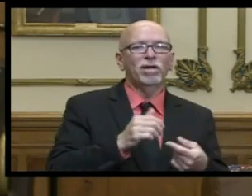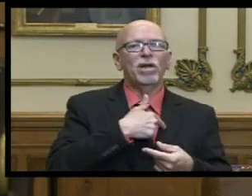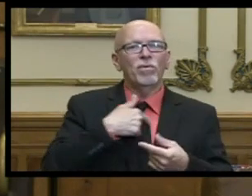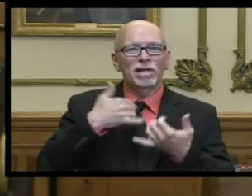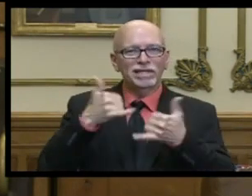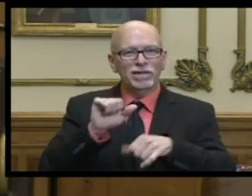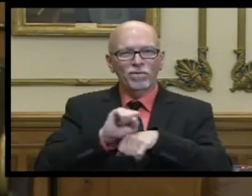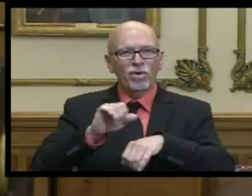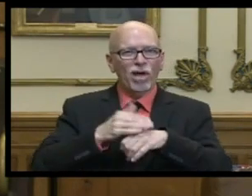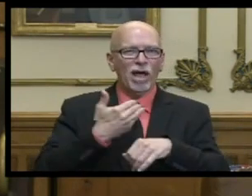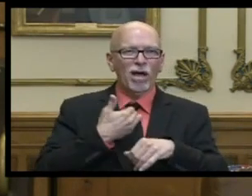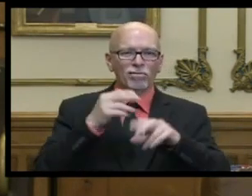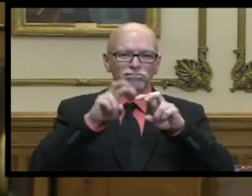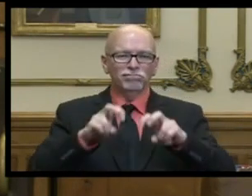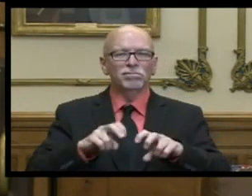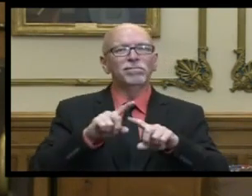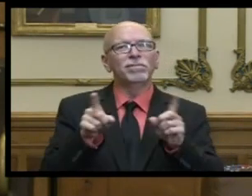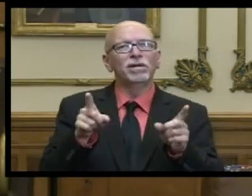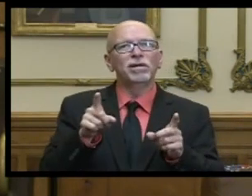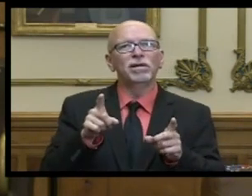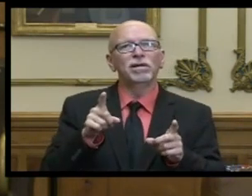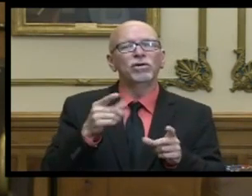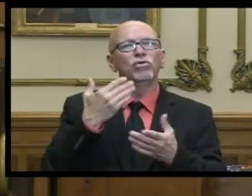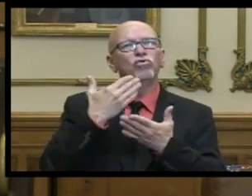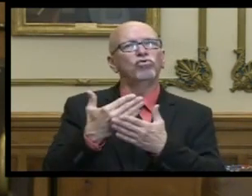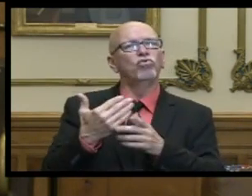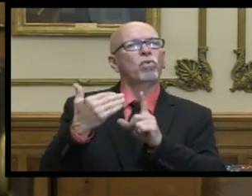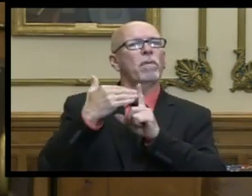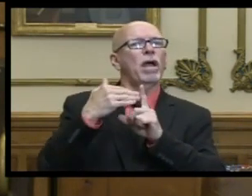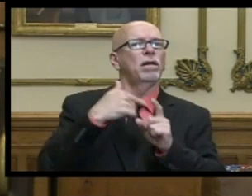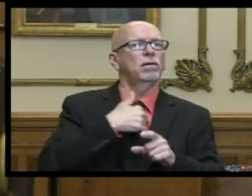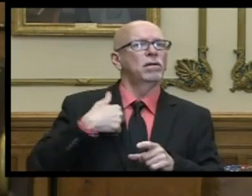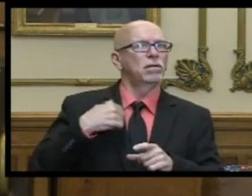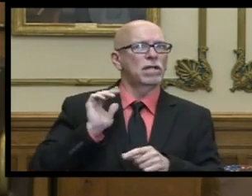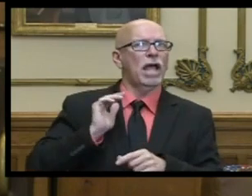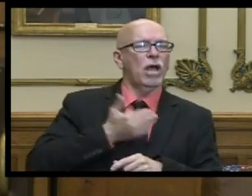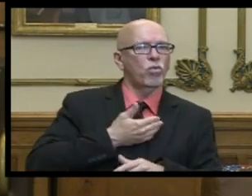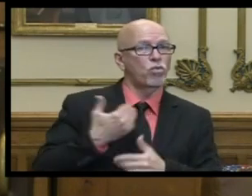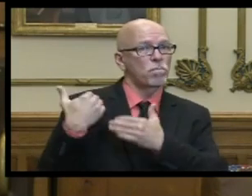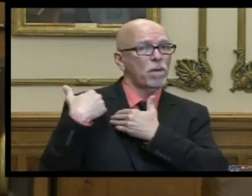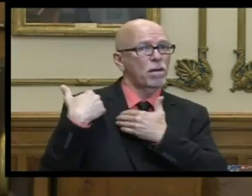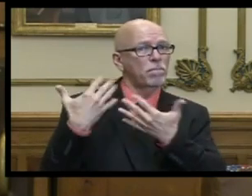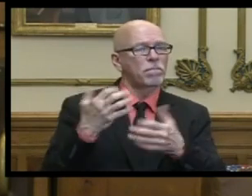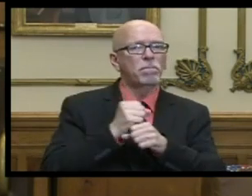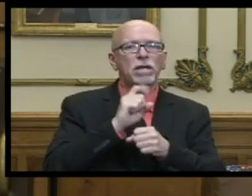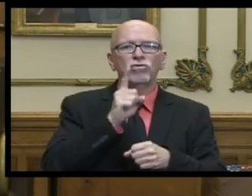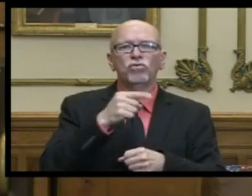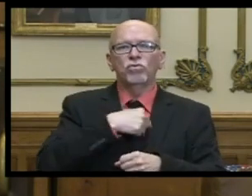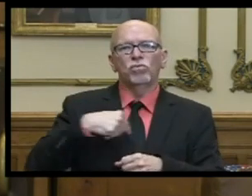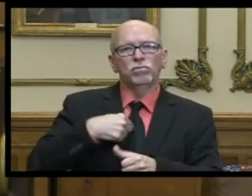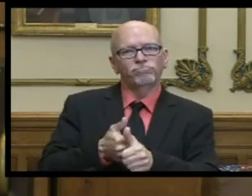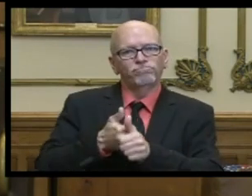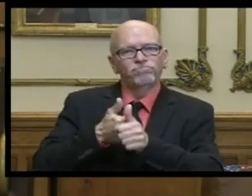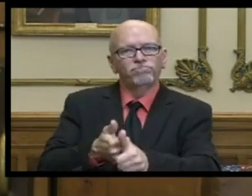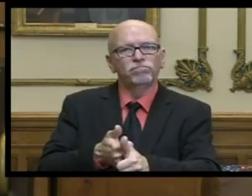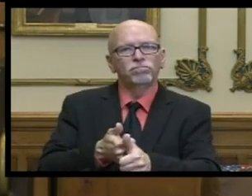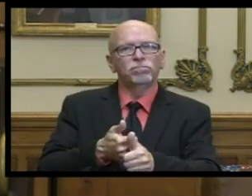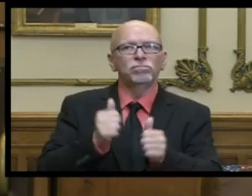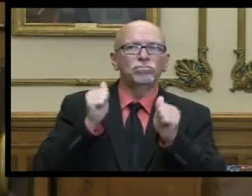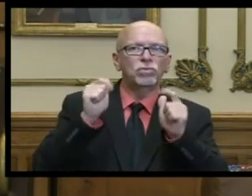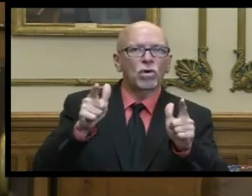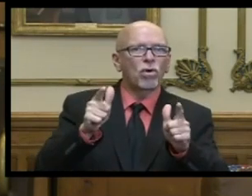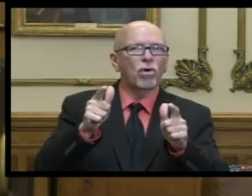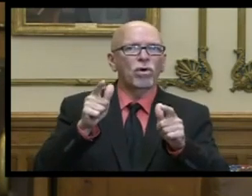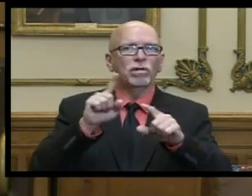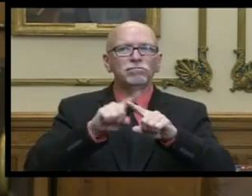these analyses but it is a good reminder that it is all of our responsibility to make sure that we adhere to any and all of